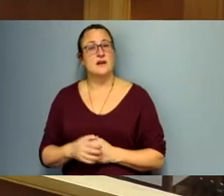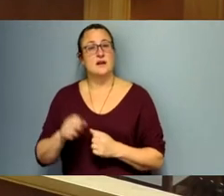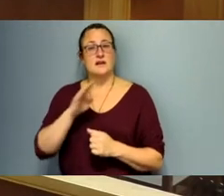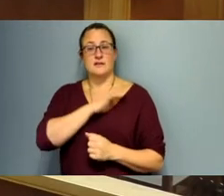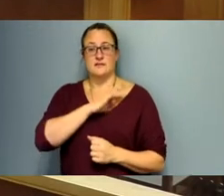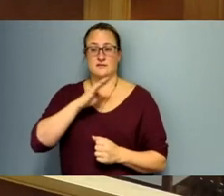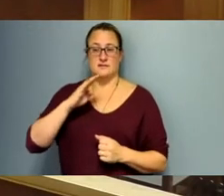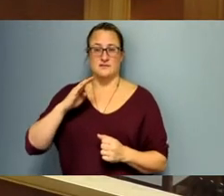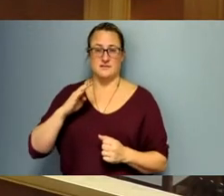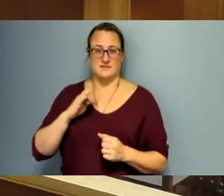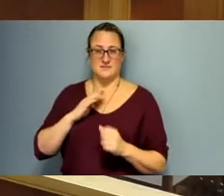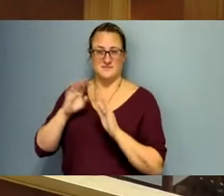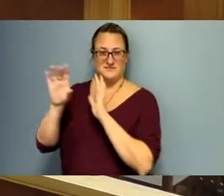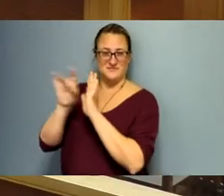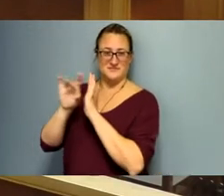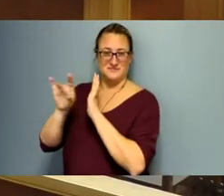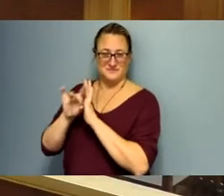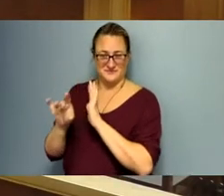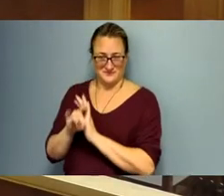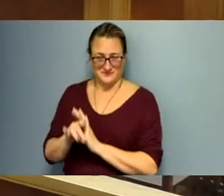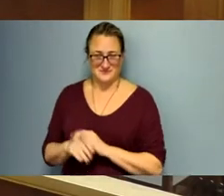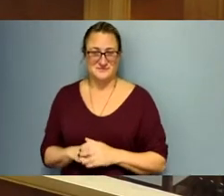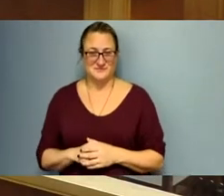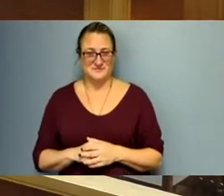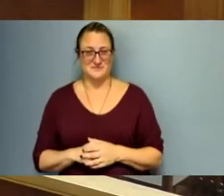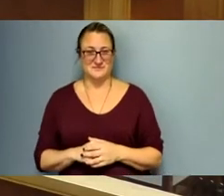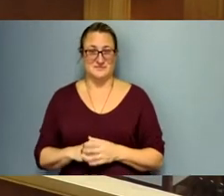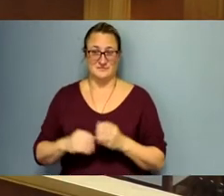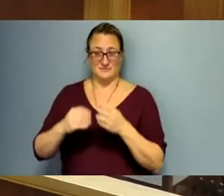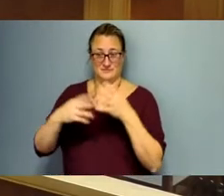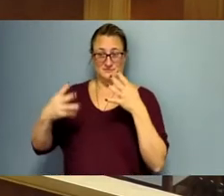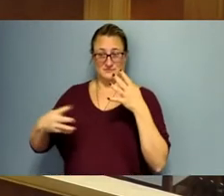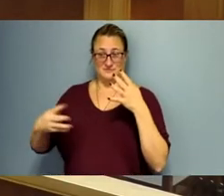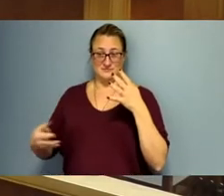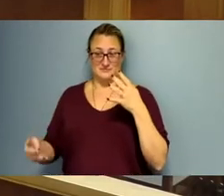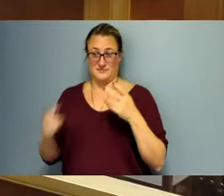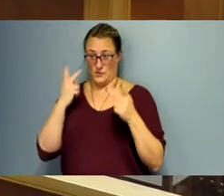Board members can see the list of appointments.